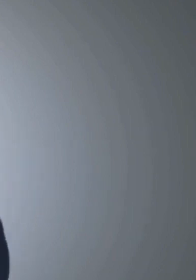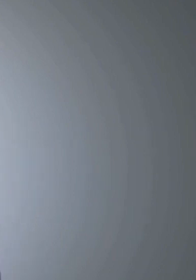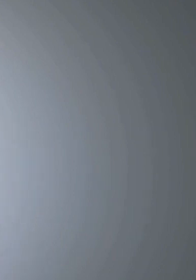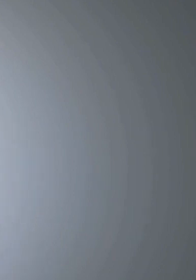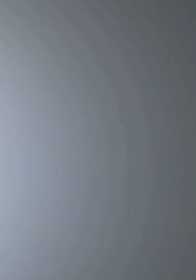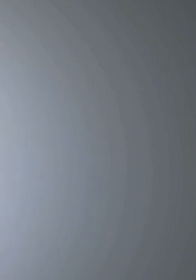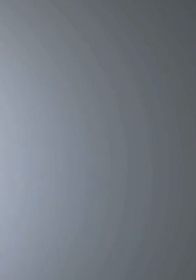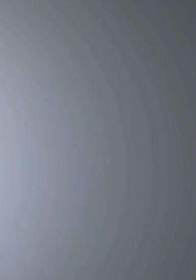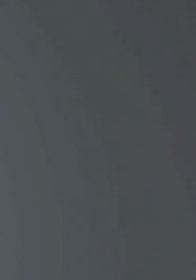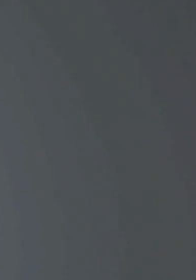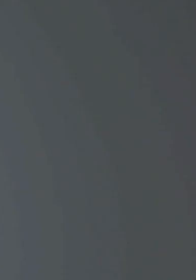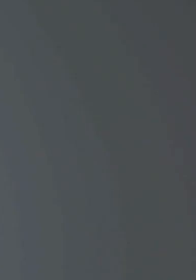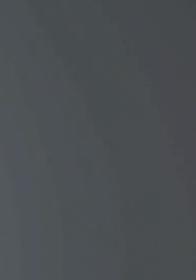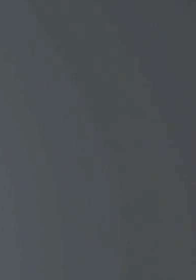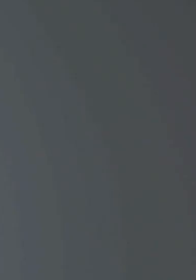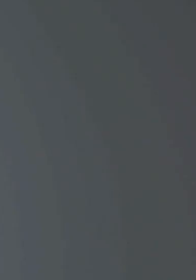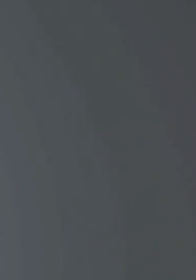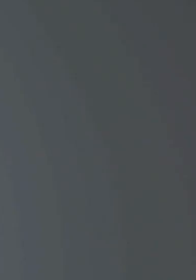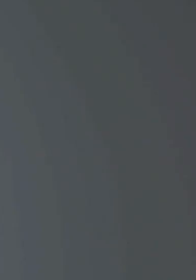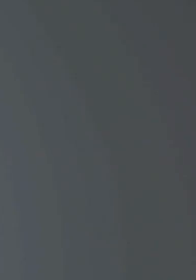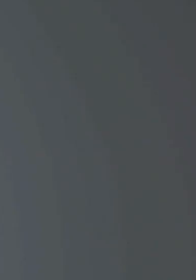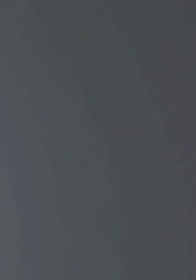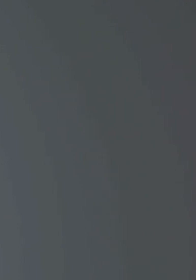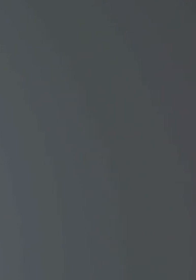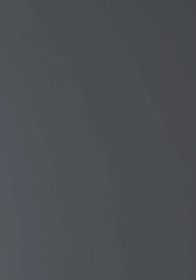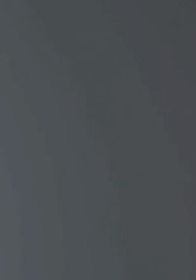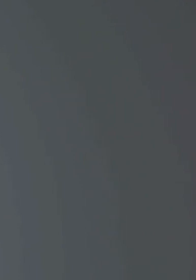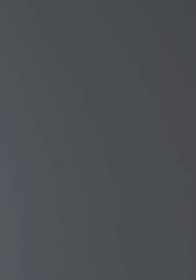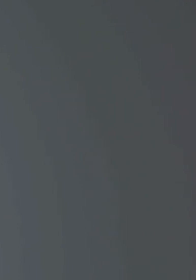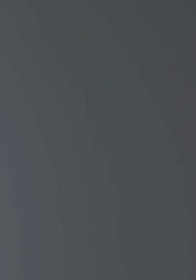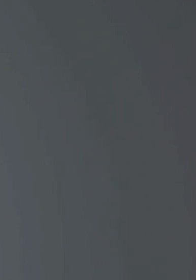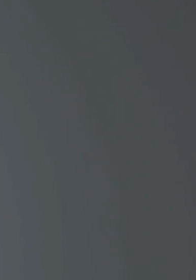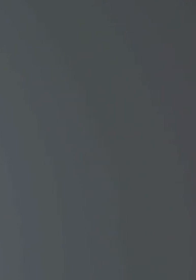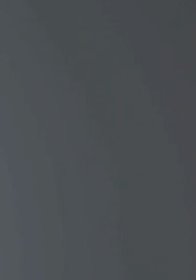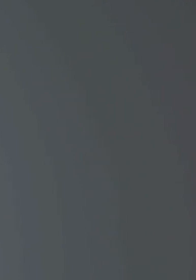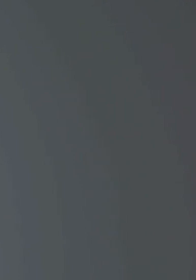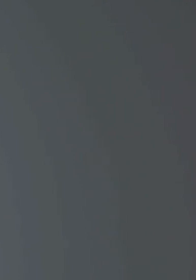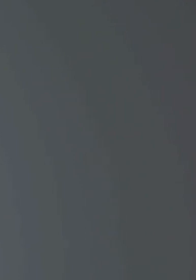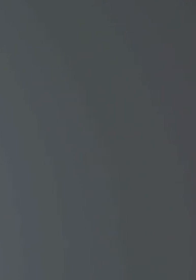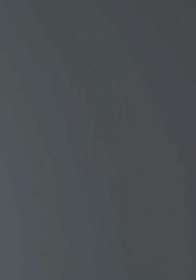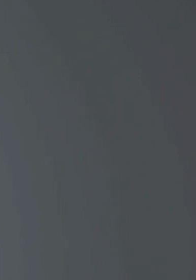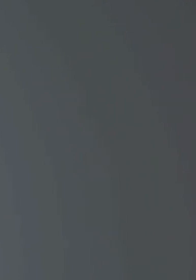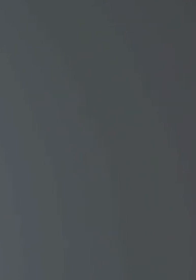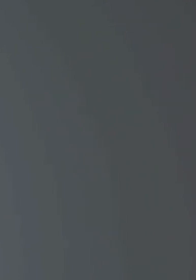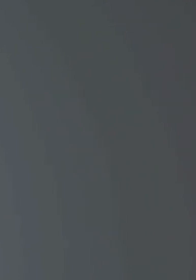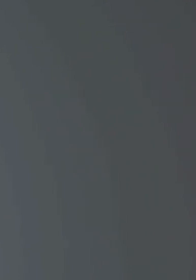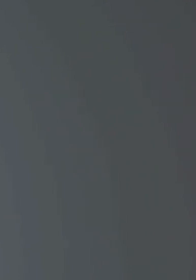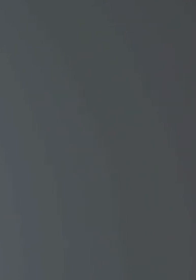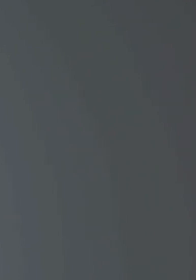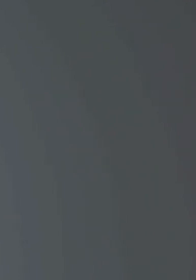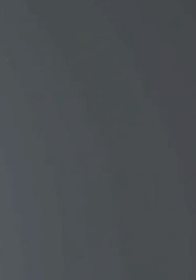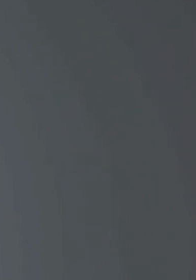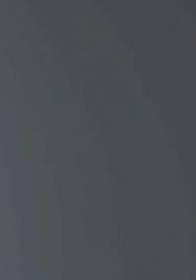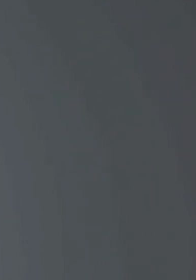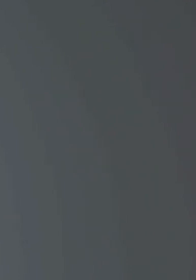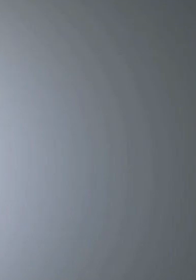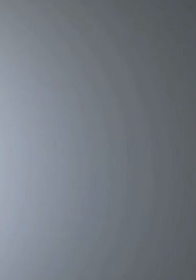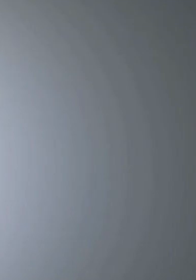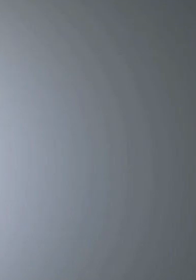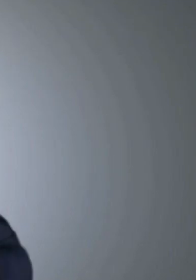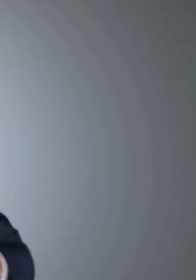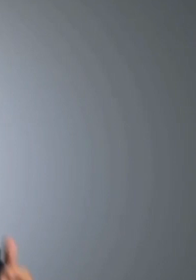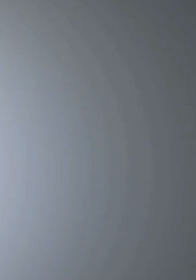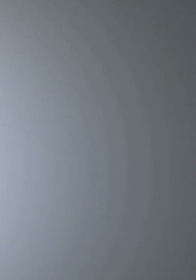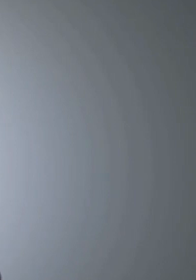reintroduce of the value a national integration of artificial intelligence it should be two things the first one is to ensure that we are the best